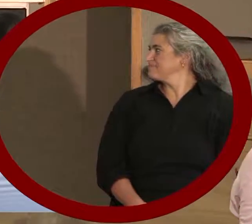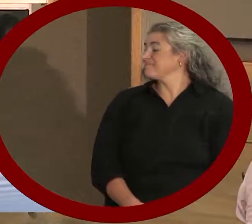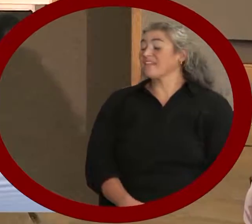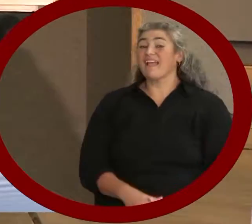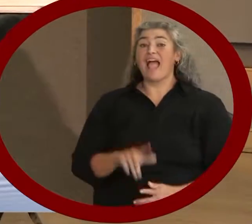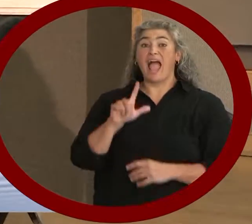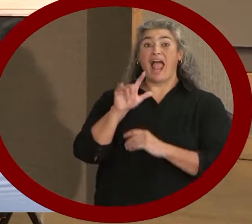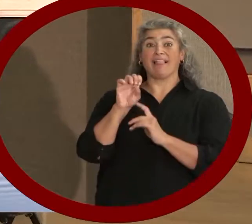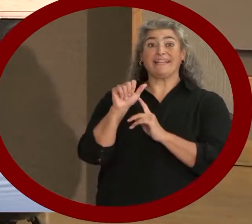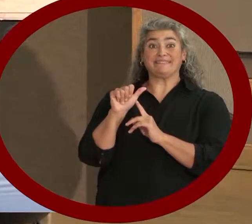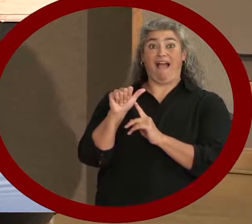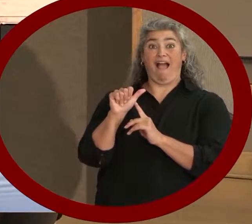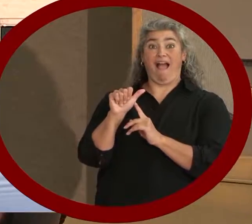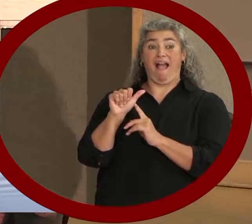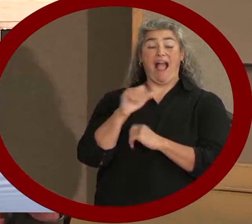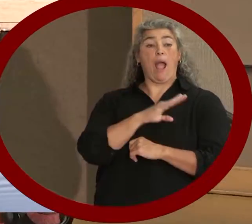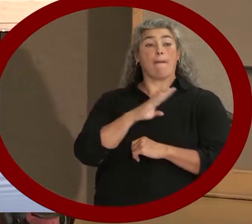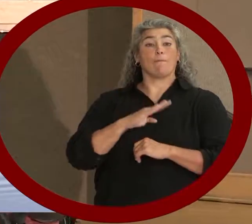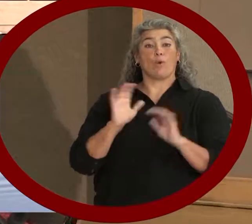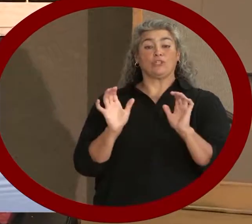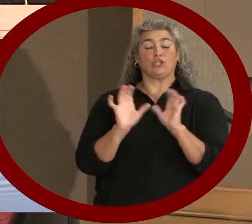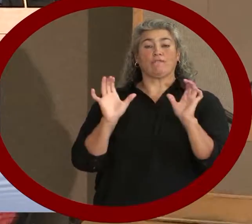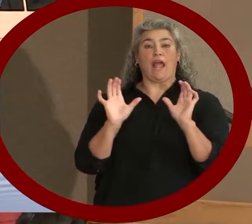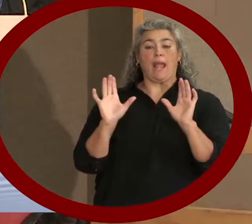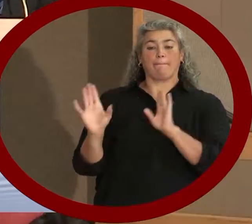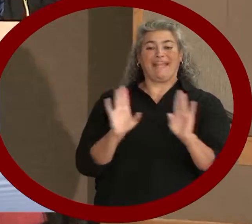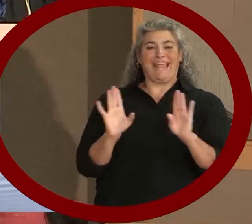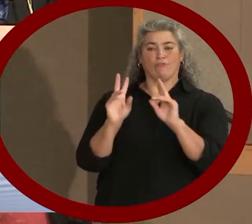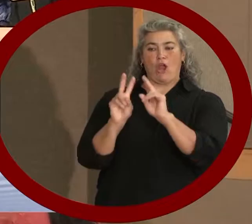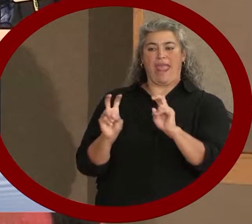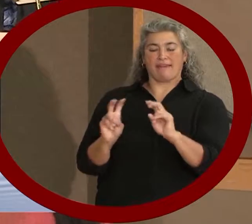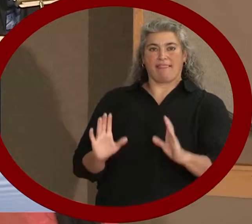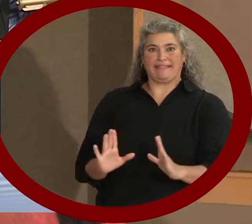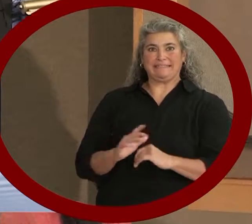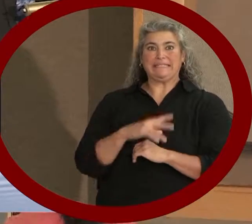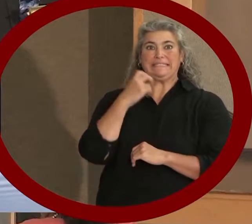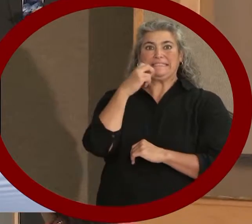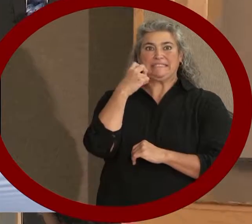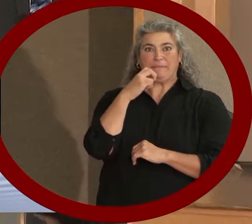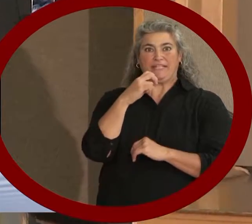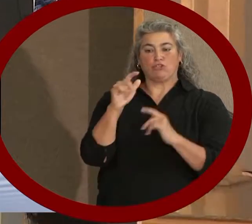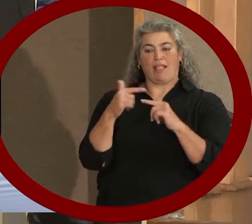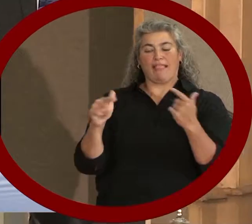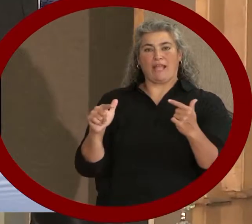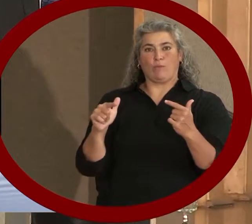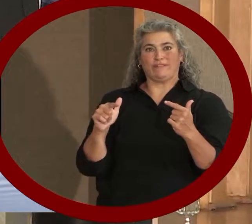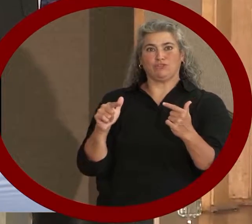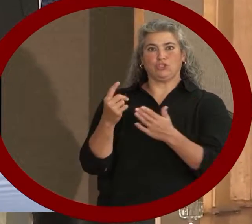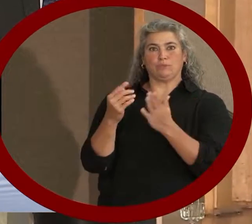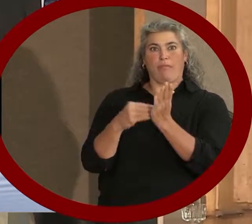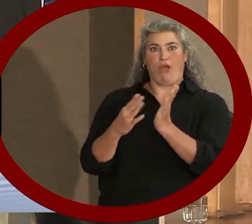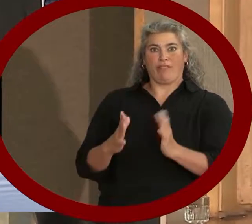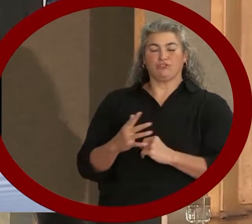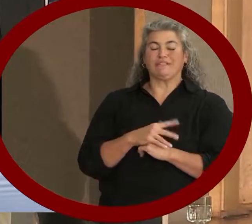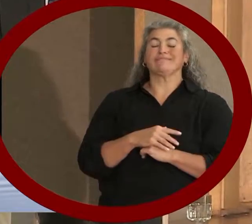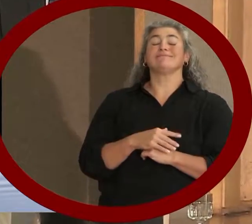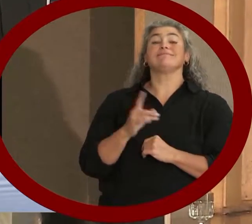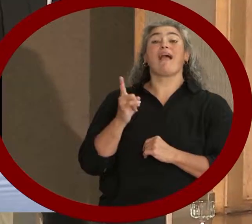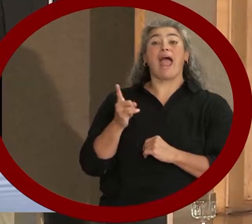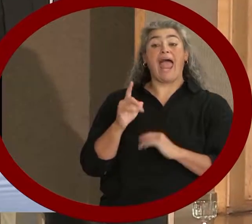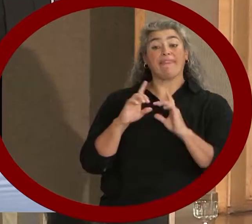Lisa is a board-certified behavior analyst in the Porter School District, a speech-language pathologist, and the district